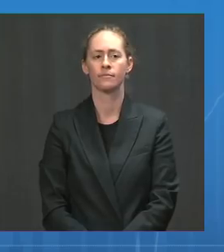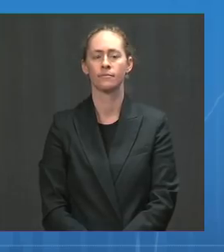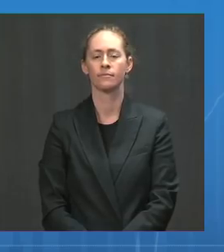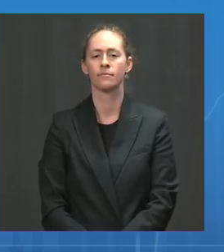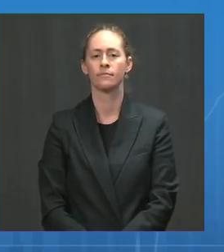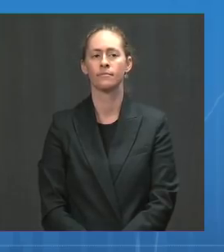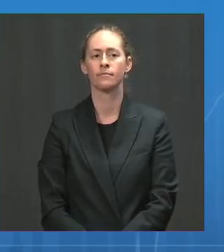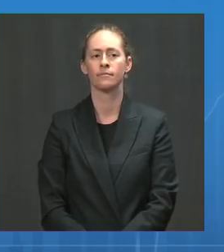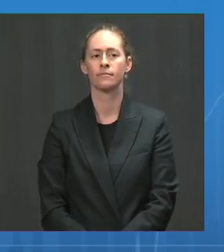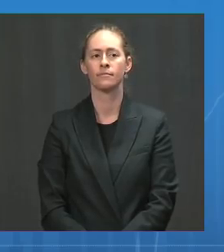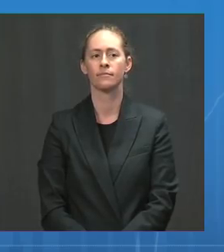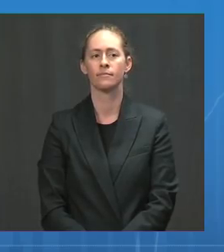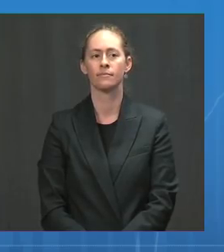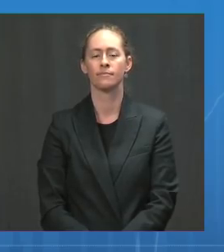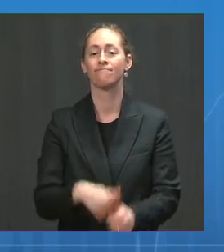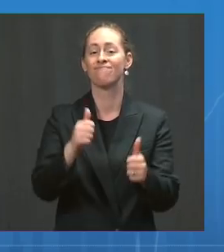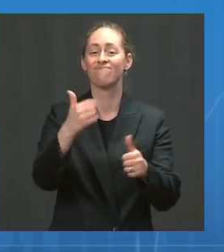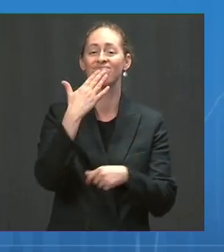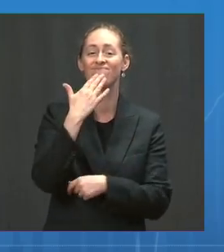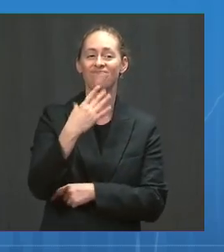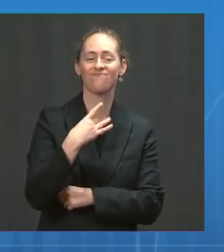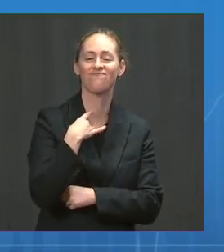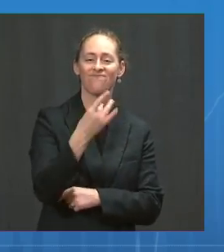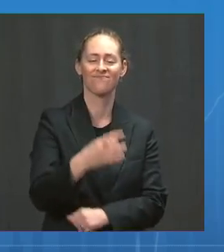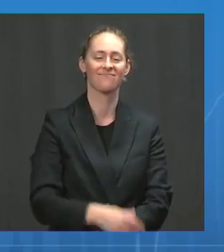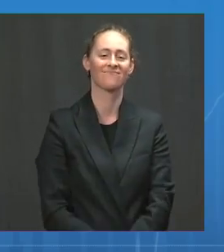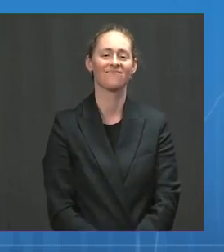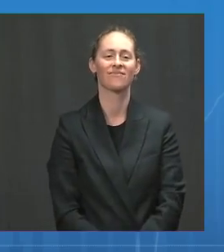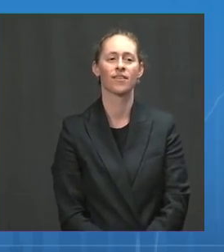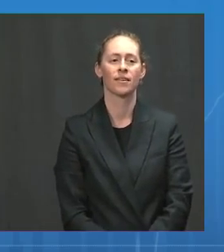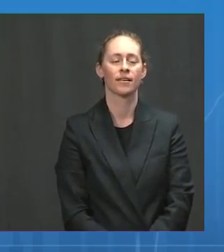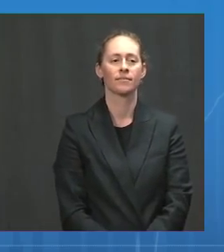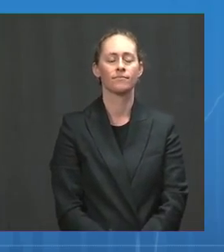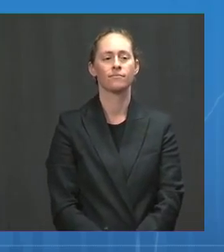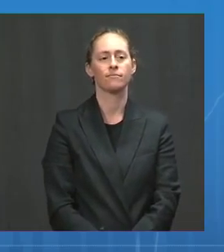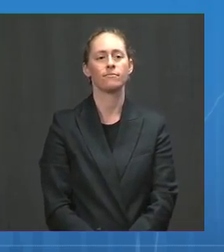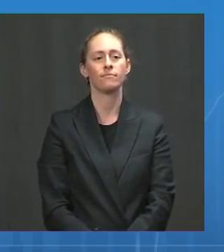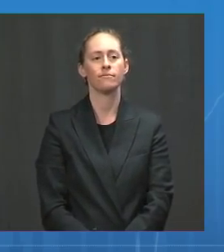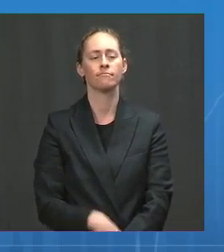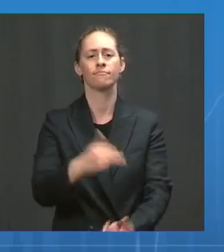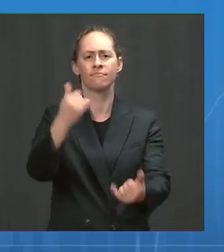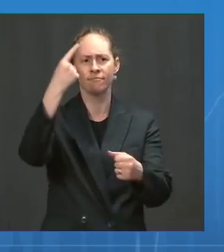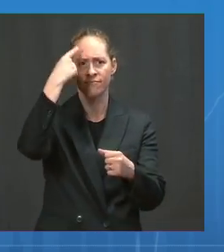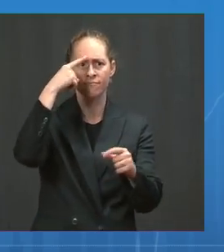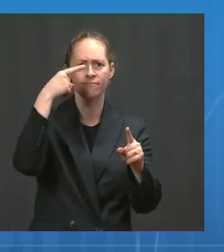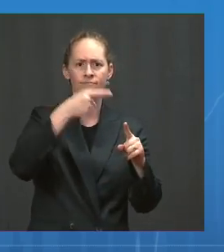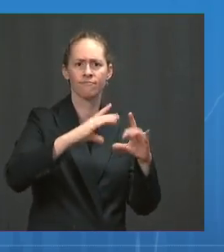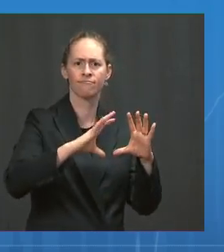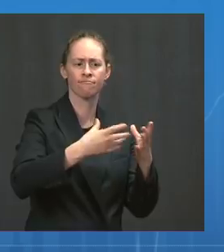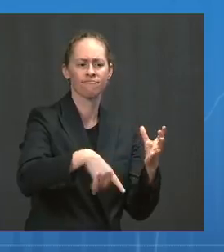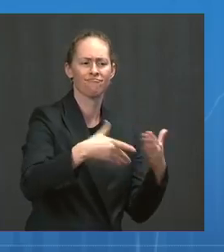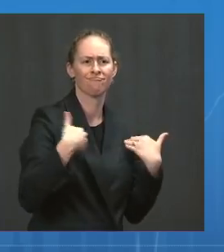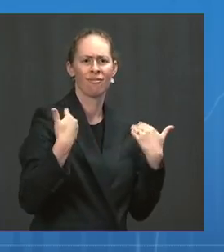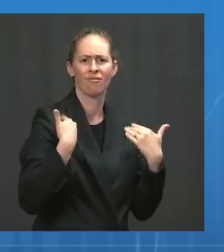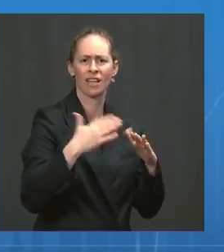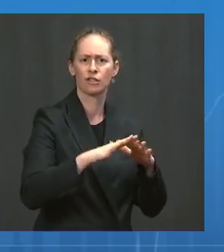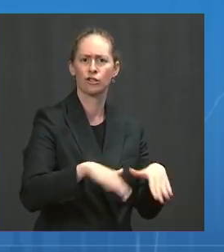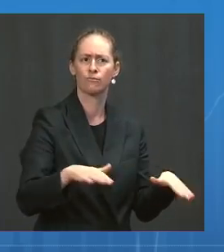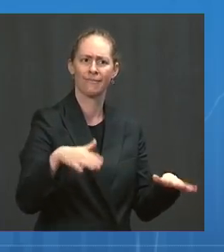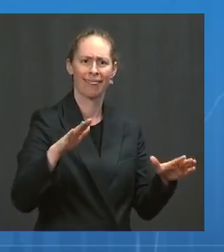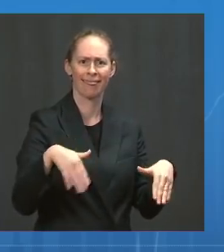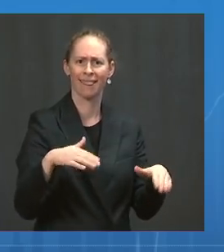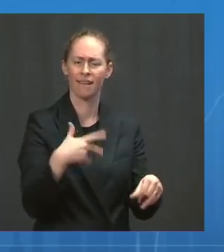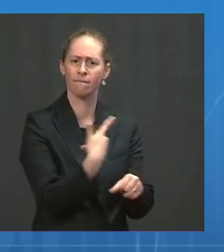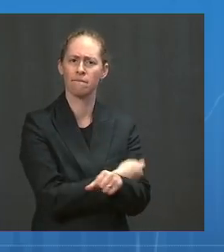Hi. Thank you for taking my question. Younger, unvaccinated people we've spoken to believe they will likely be fine if they get